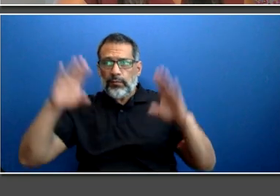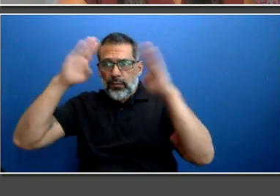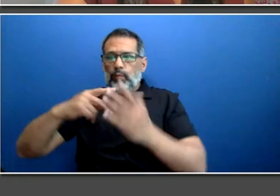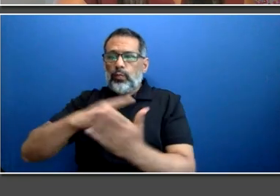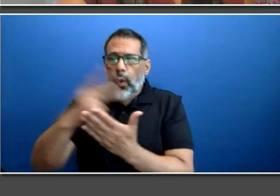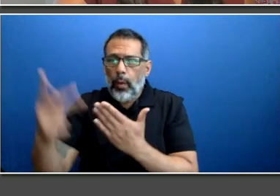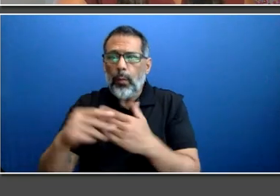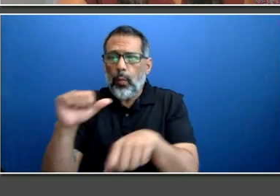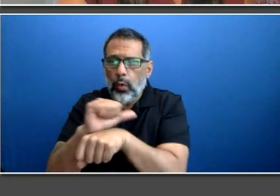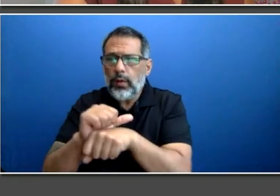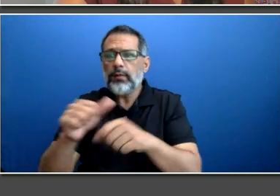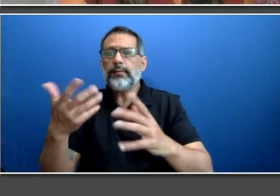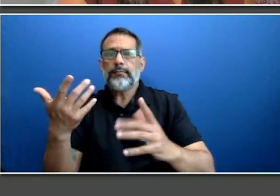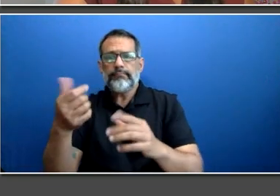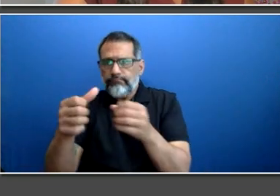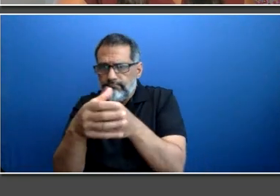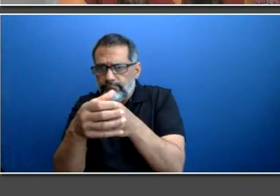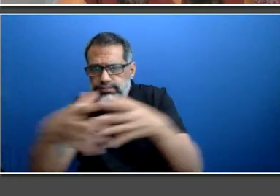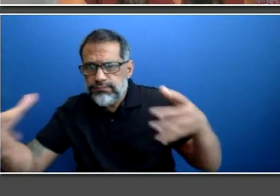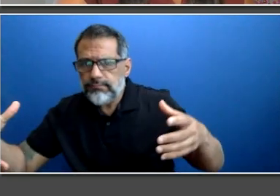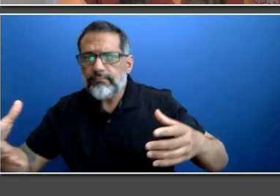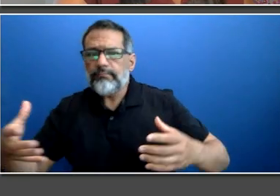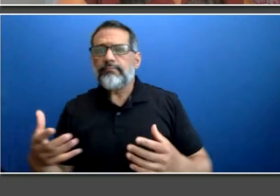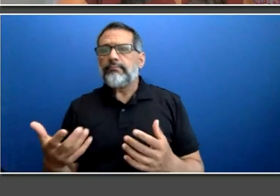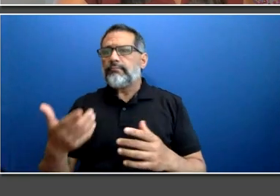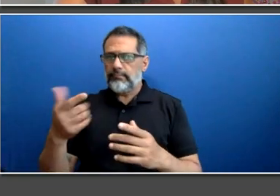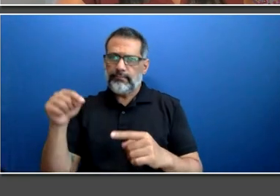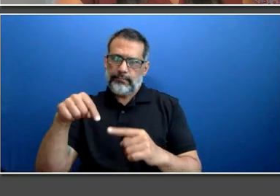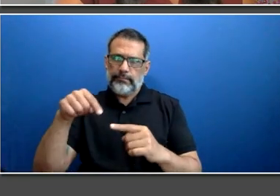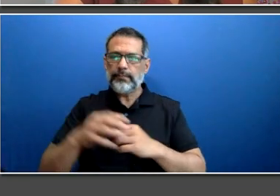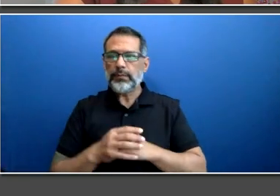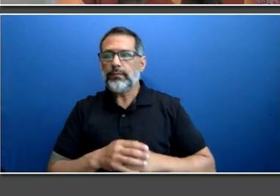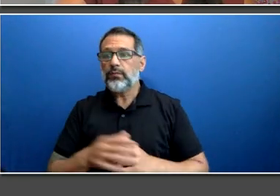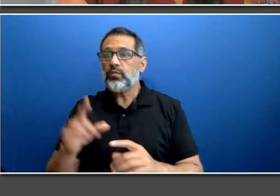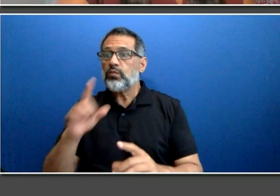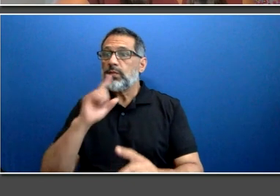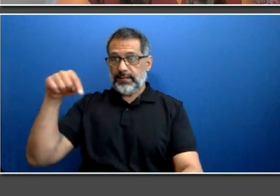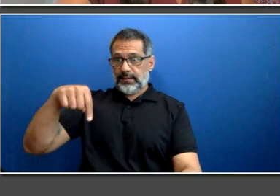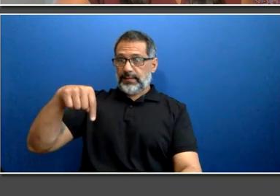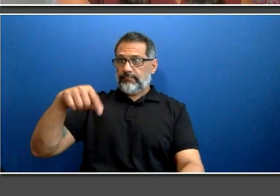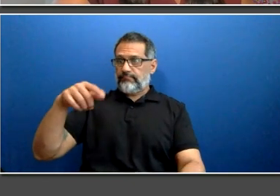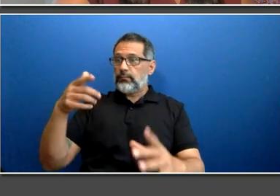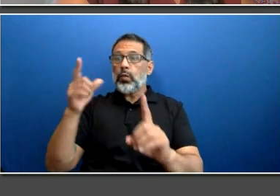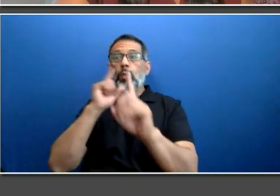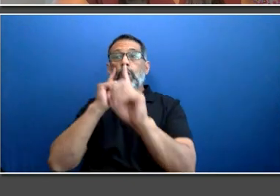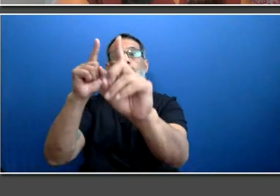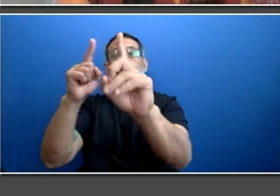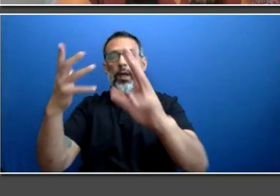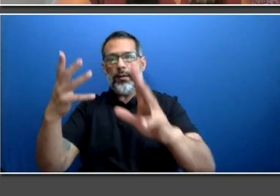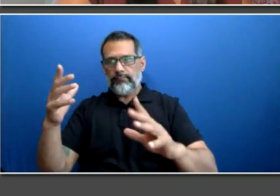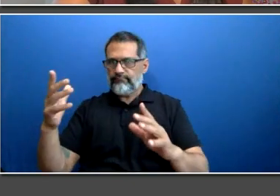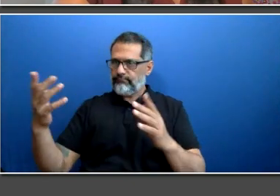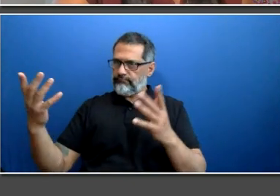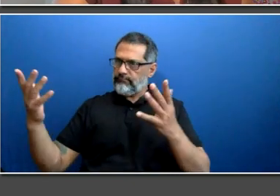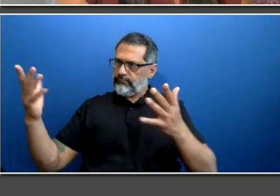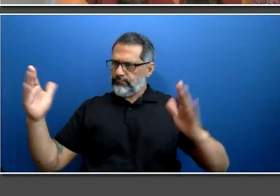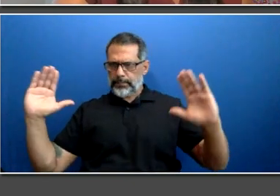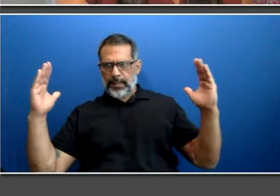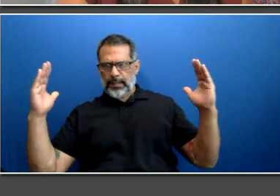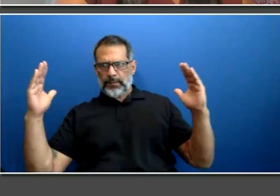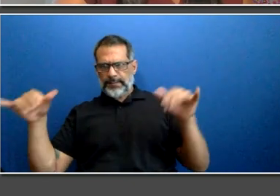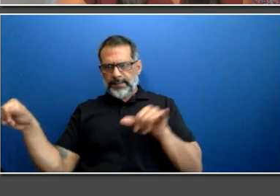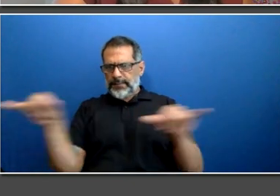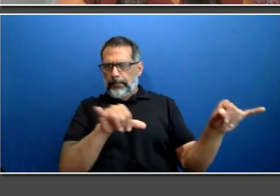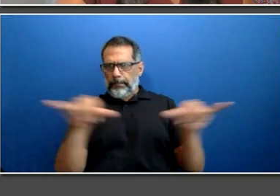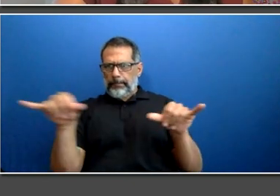the community. To further ensure that we're building a workforce that reflects the city's diversity, we